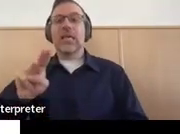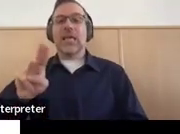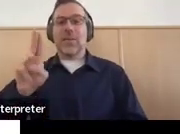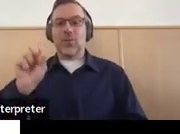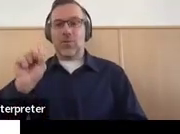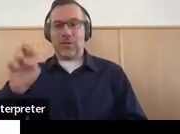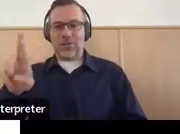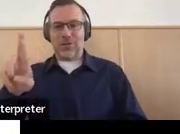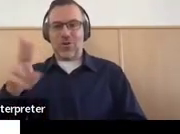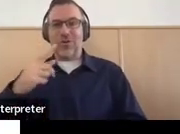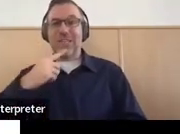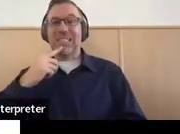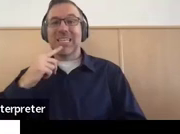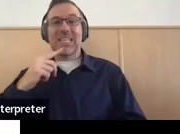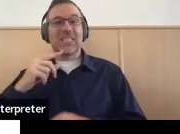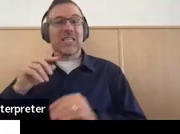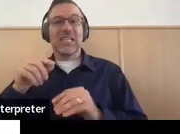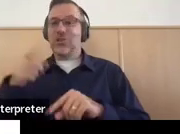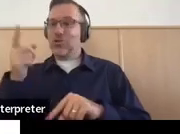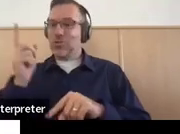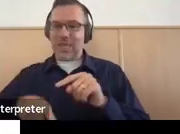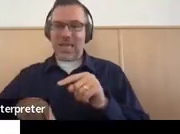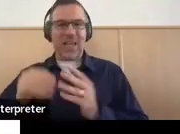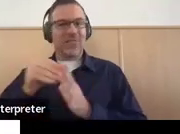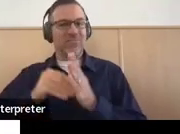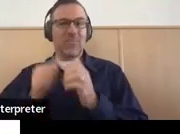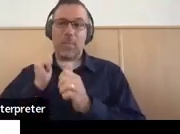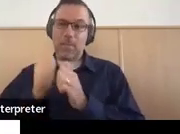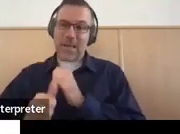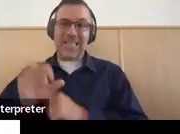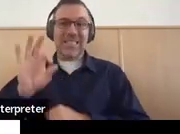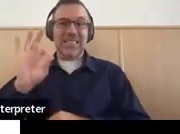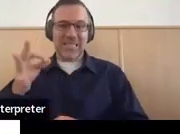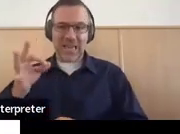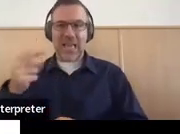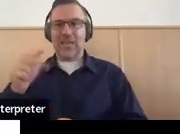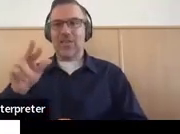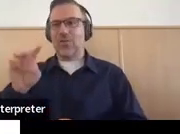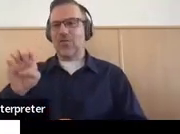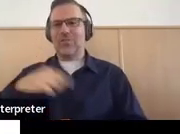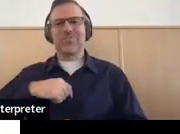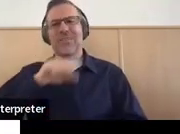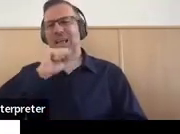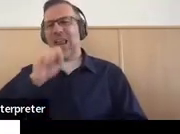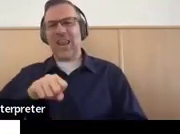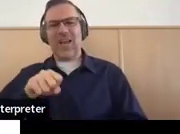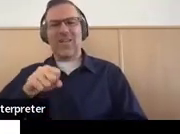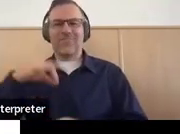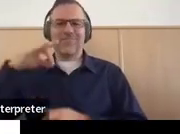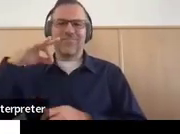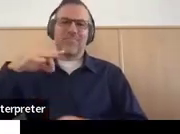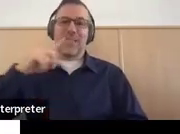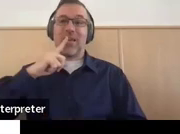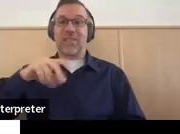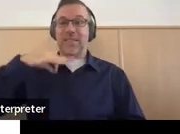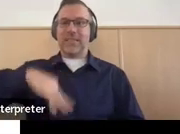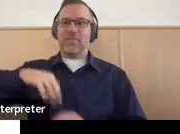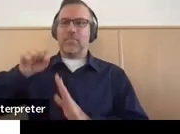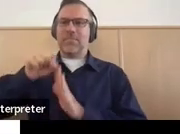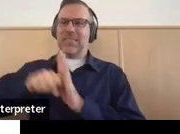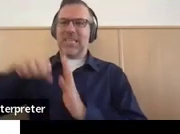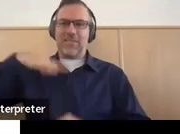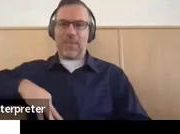no later than 9th grade, which is fantastic. I love that Maine goes above and beyond what IDEA likes to say.